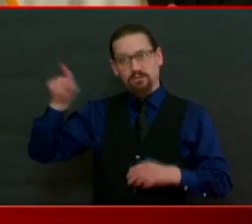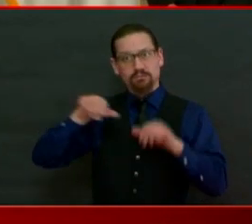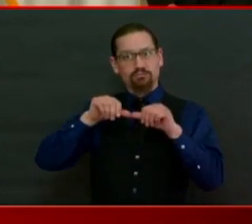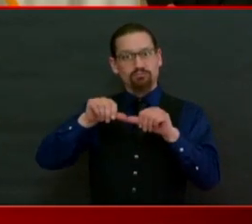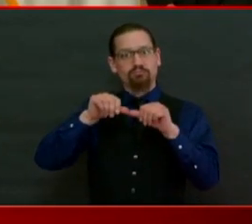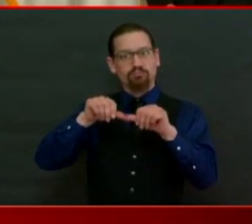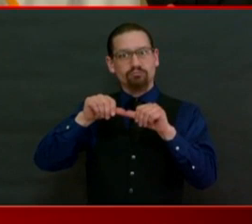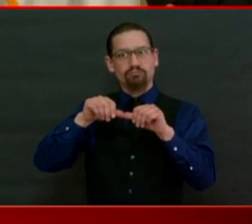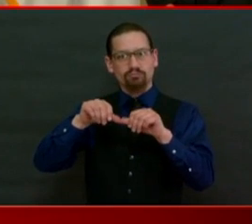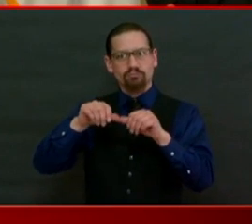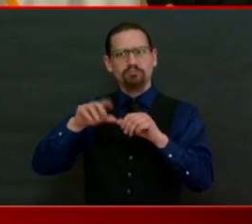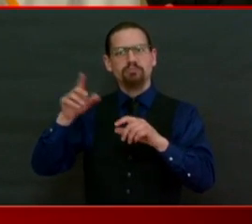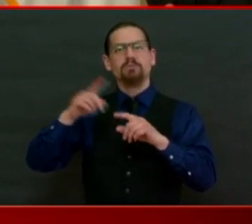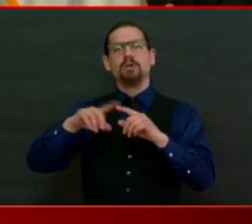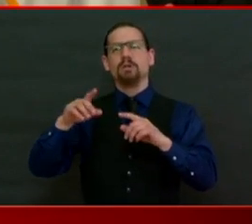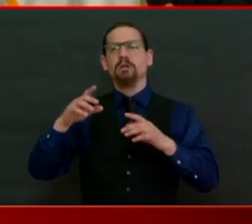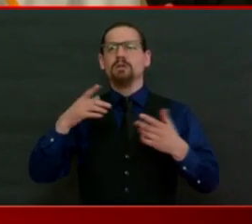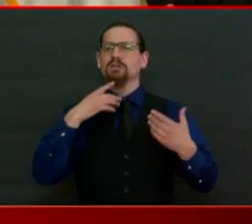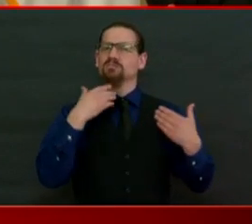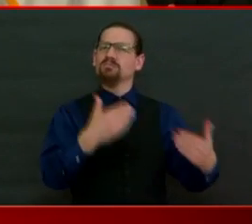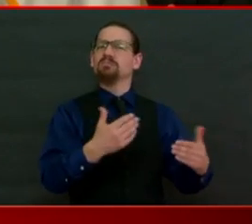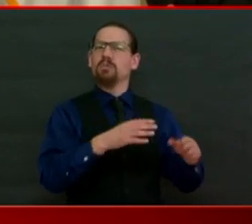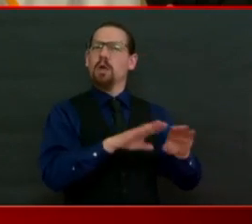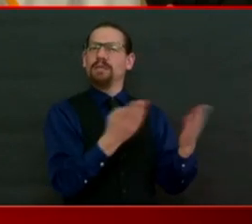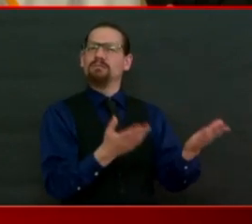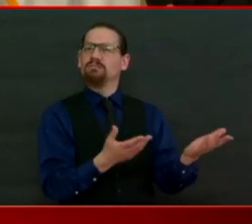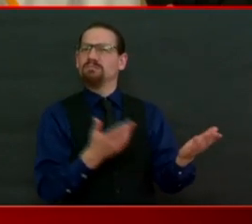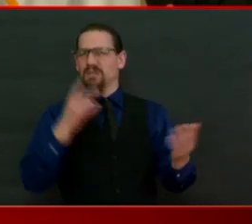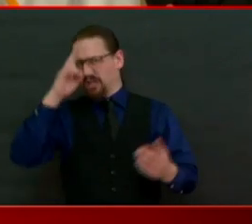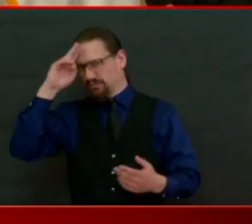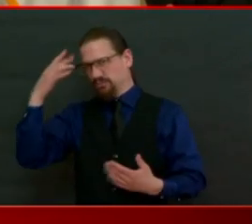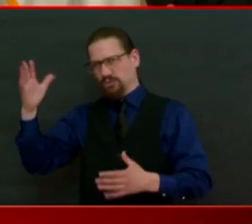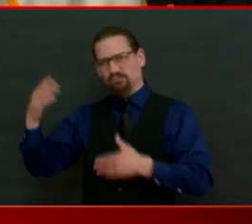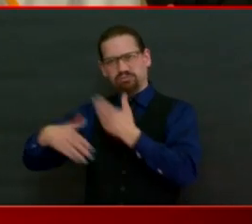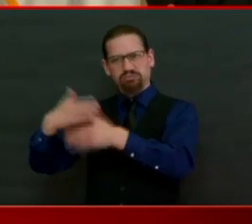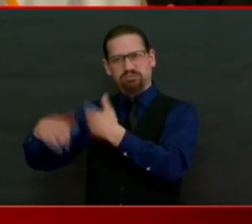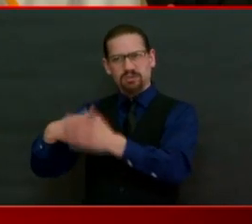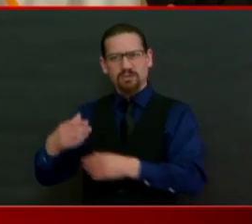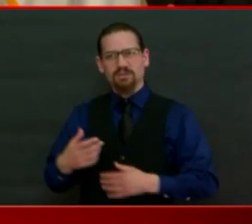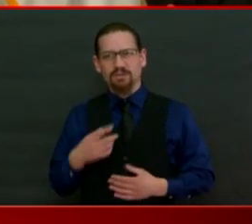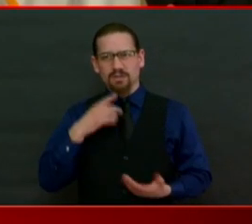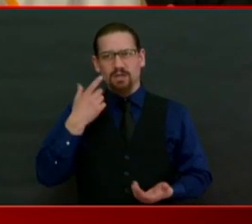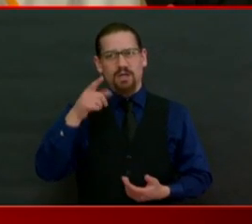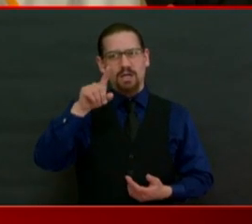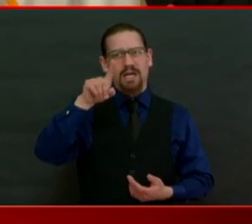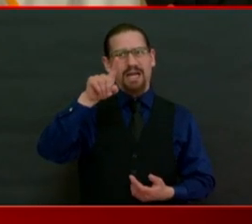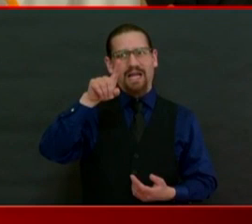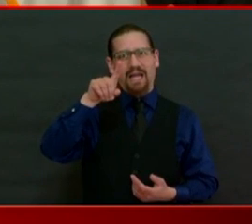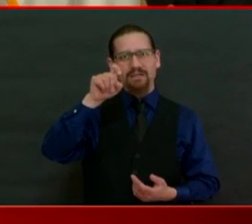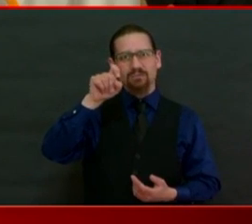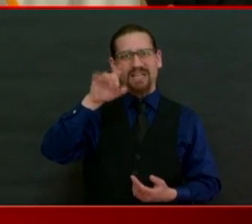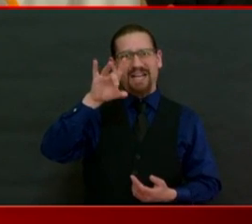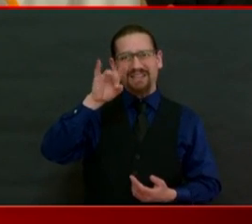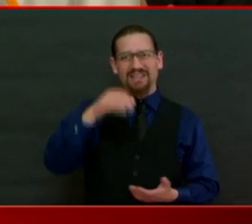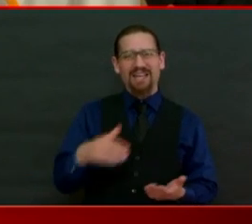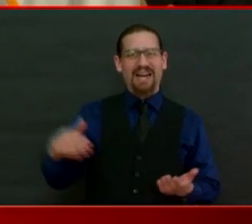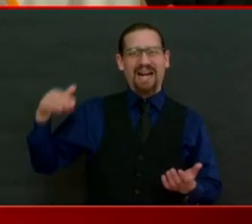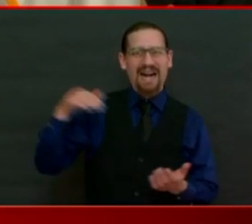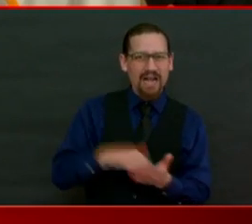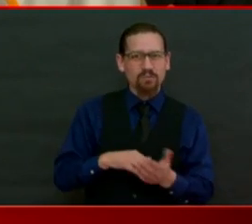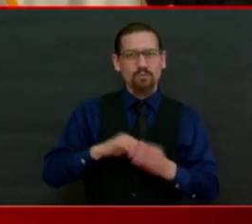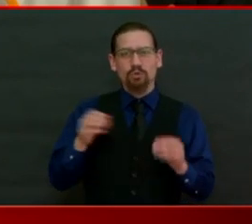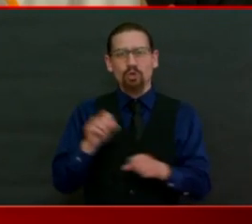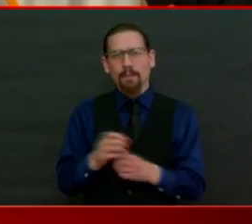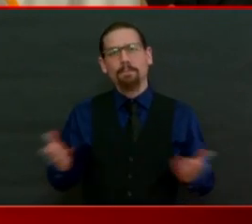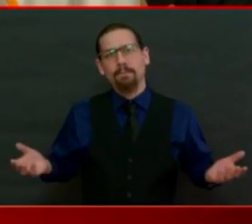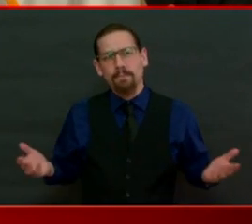reopenings as more than 180,000 Rhode Islanders are out of work? Yeah. Look, it's a fair question. It's a question I ask myself every day.